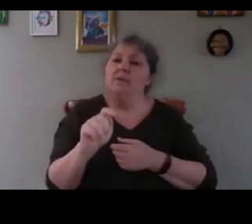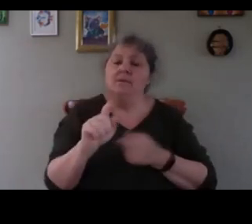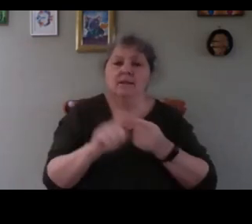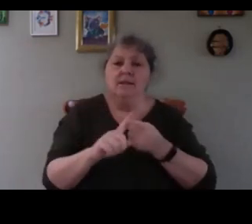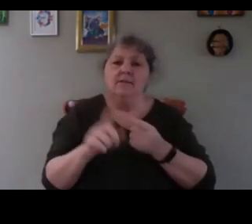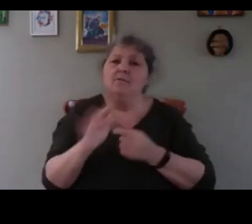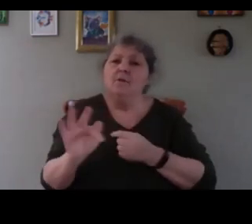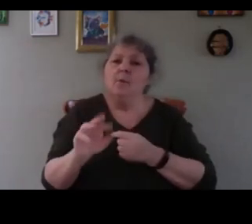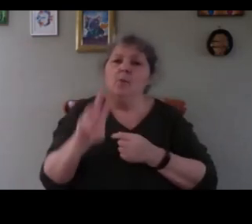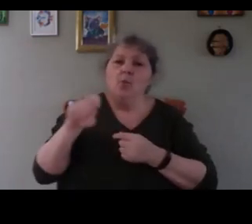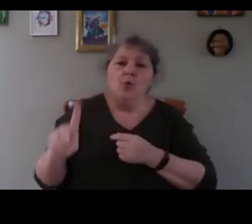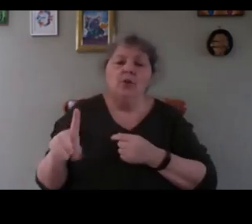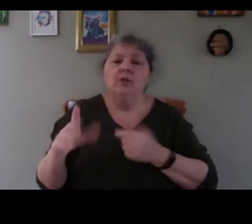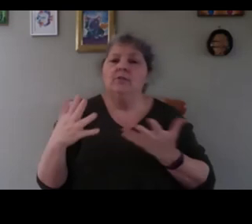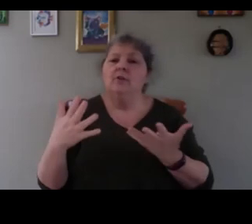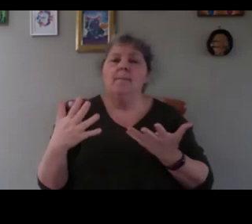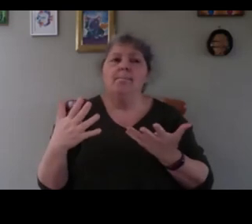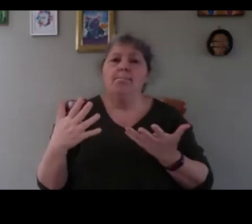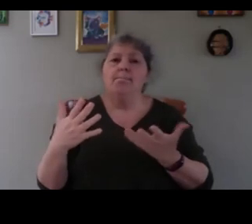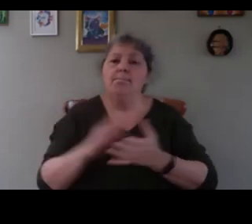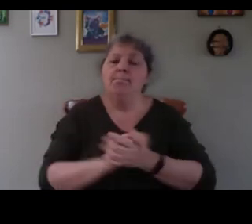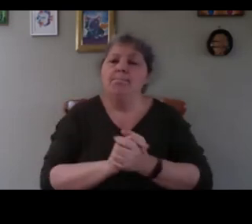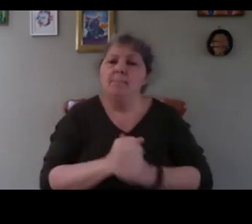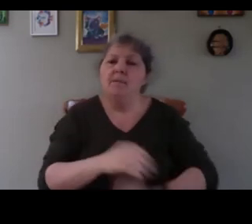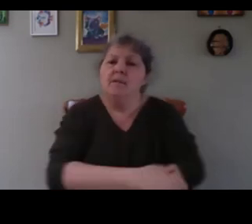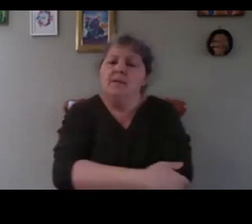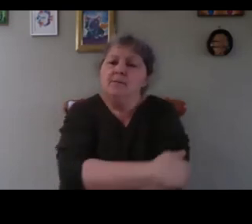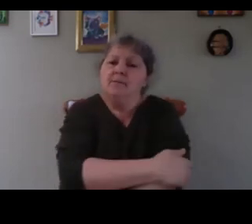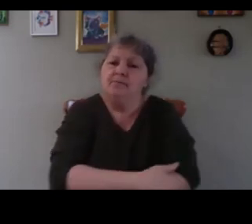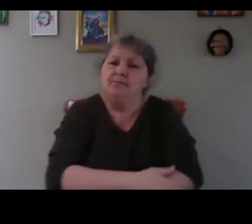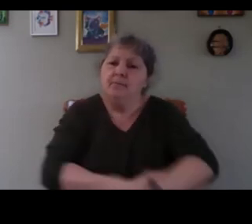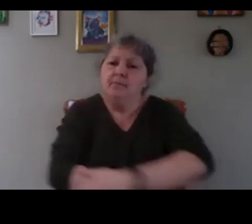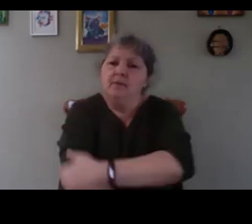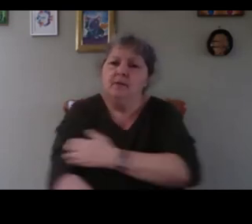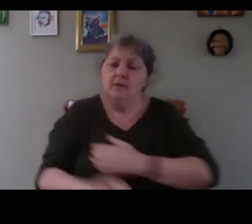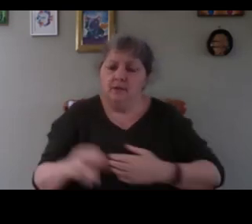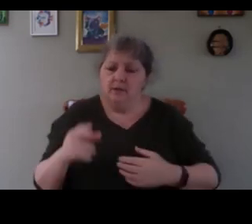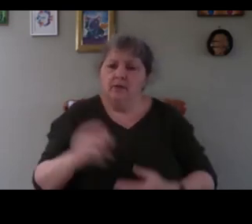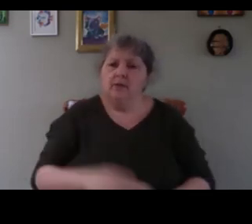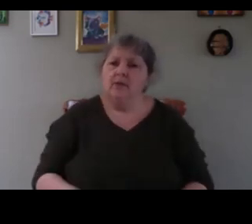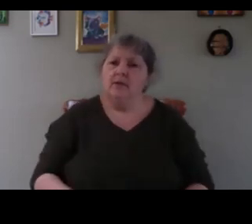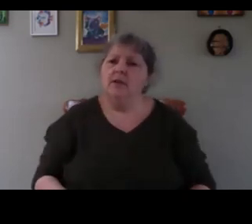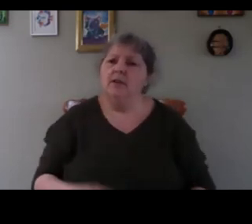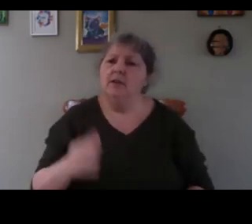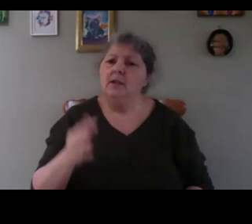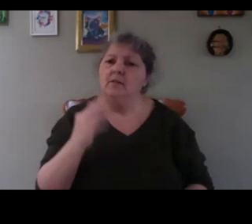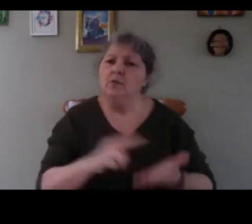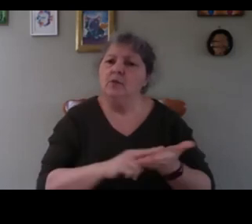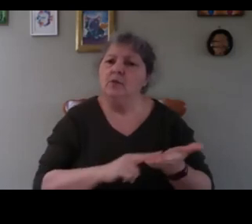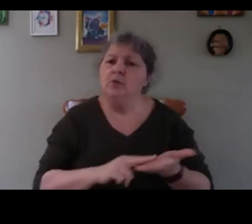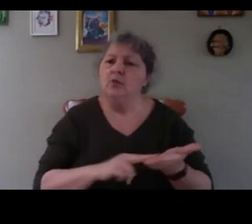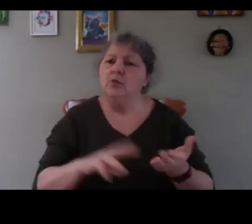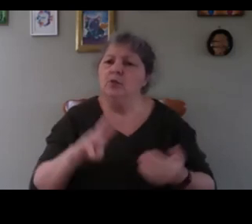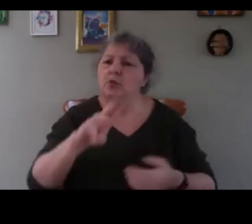from spruce which is very acidic you have a lot of tannin there but if you use wood